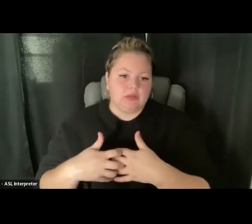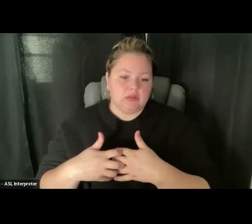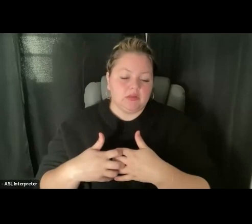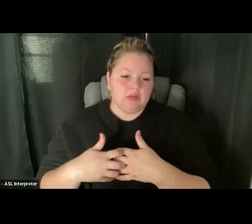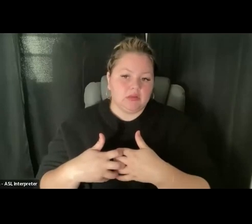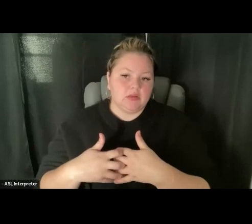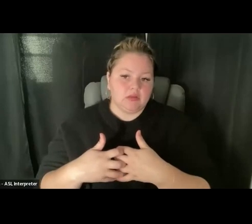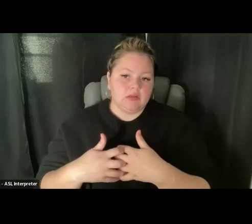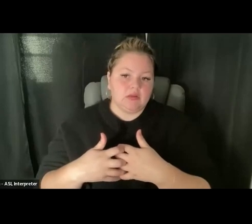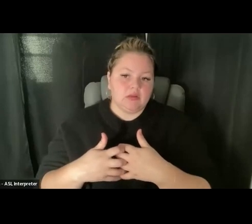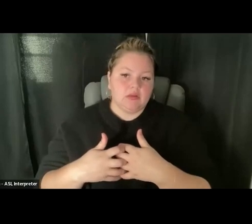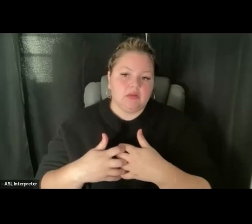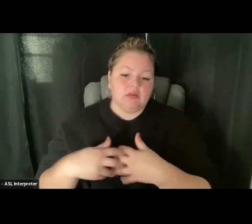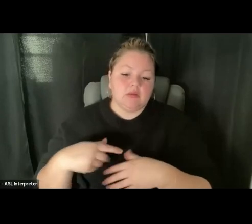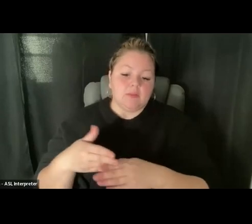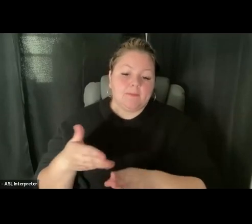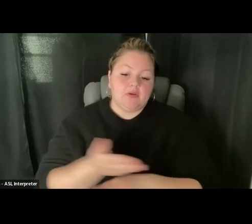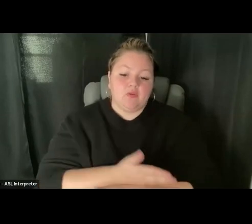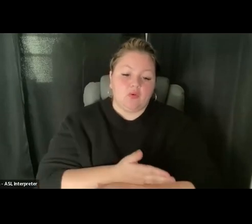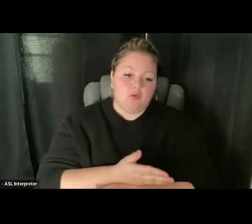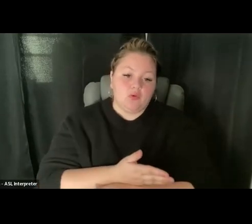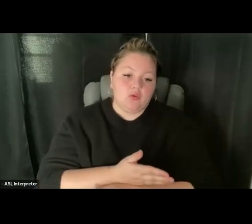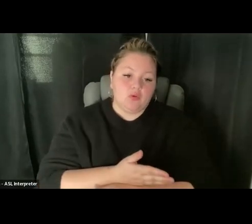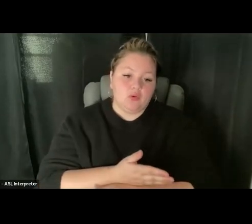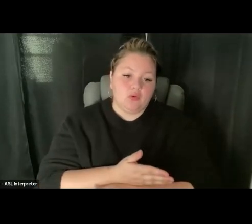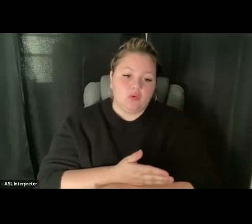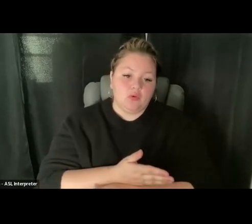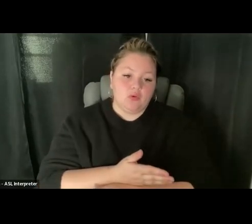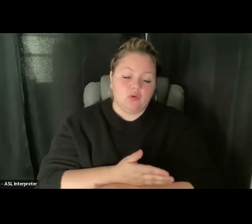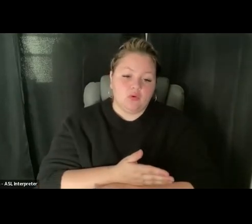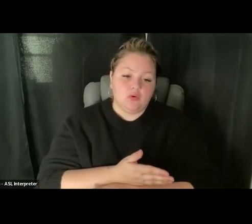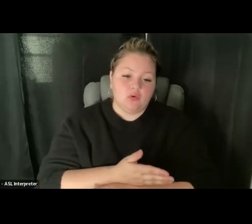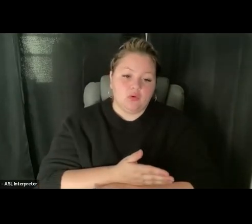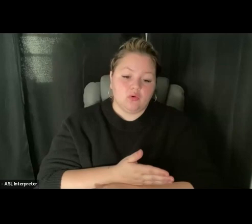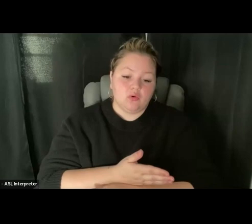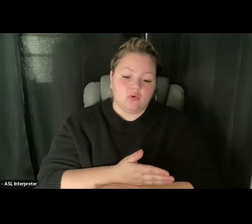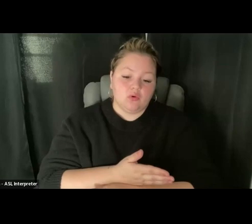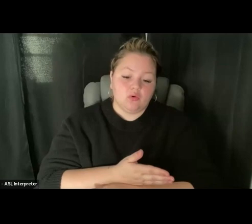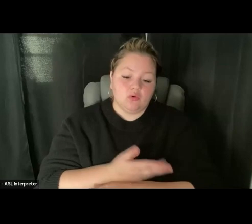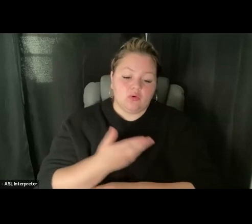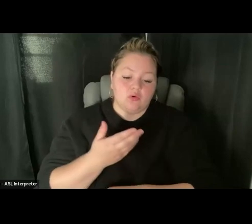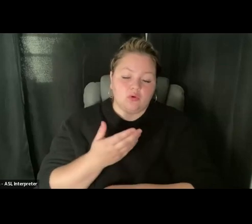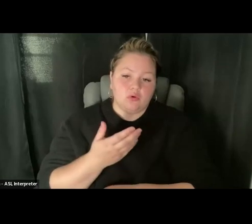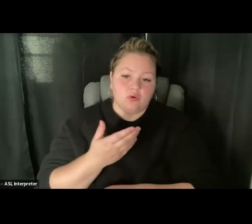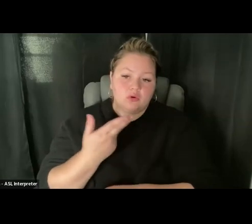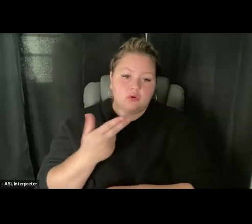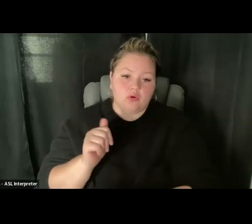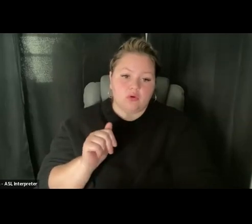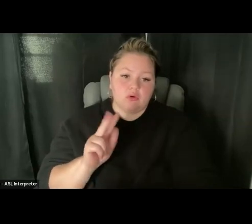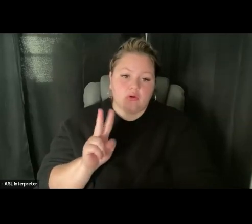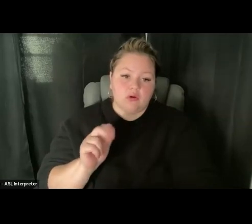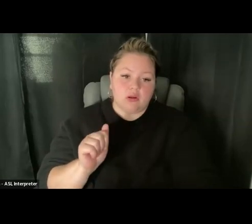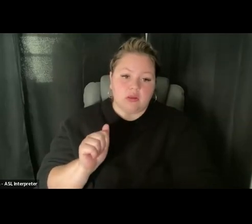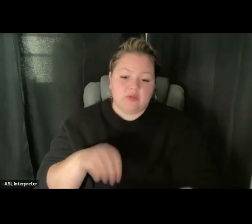as it was prior to, well, with the implementation of HAVA, and following HAVA in 2002.